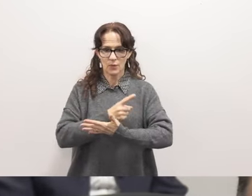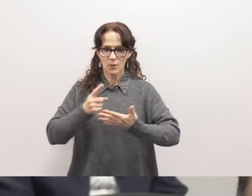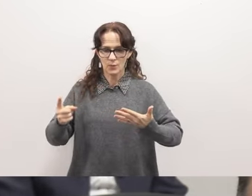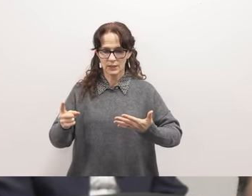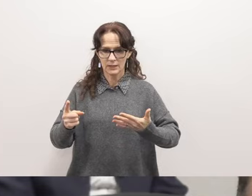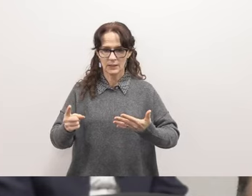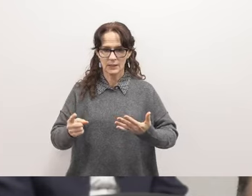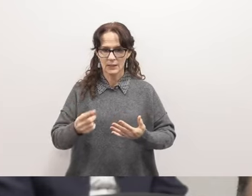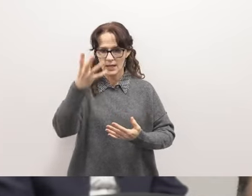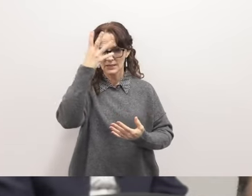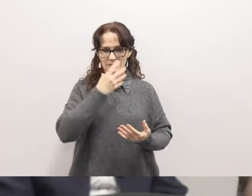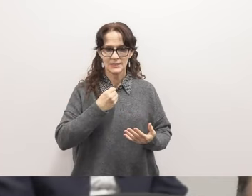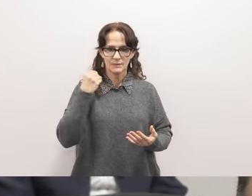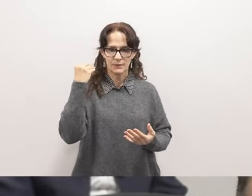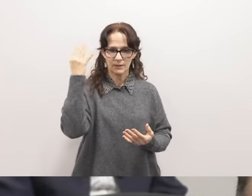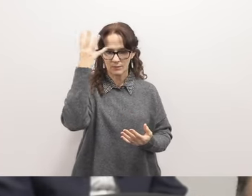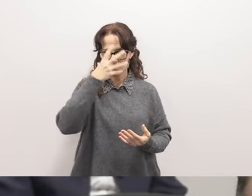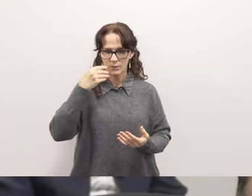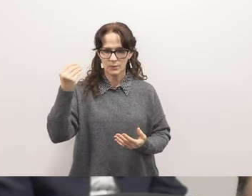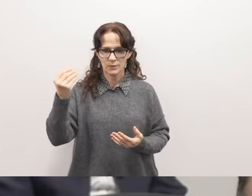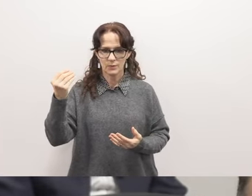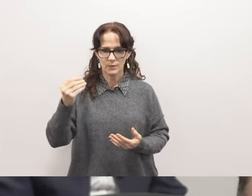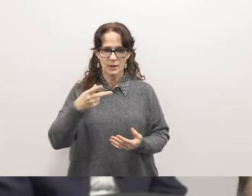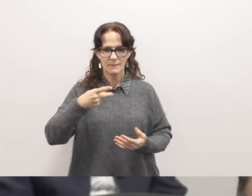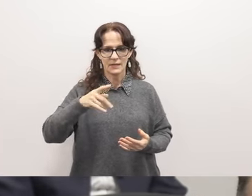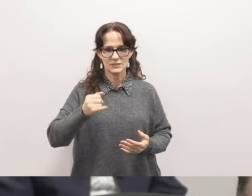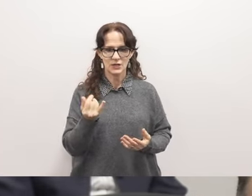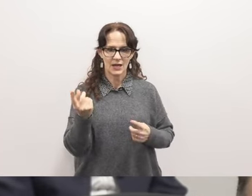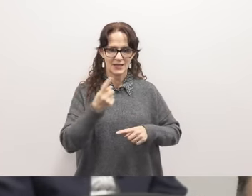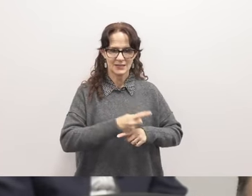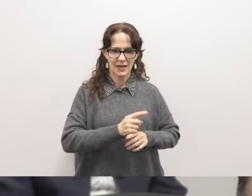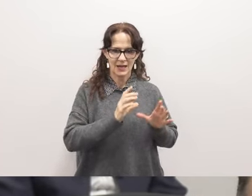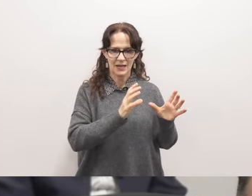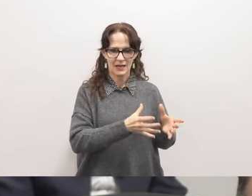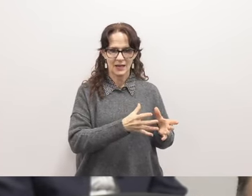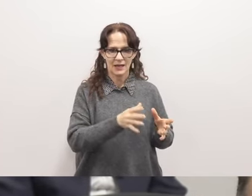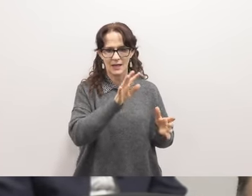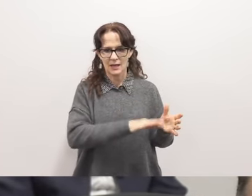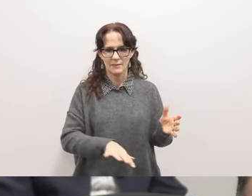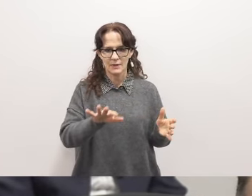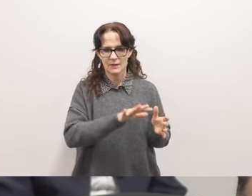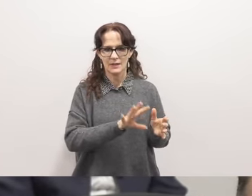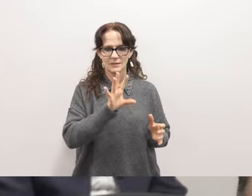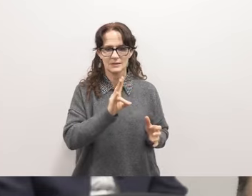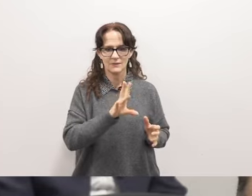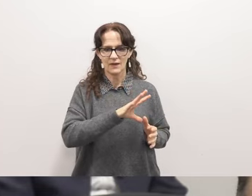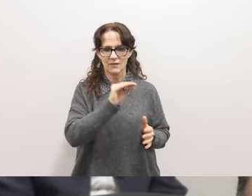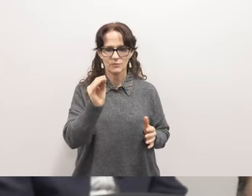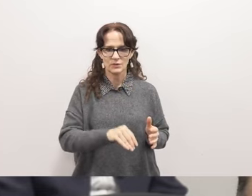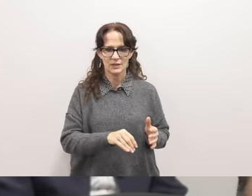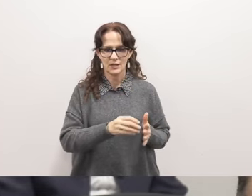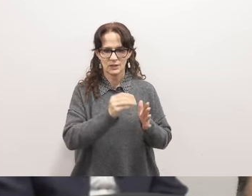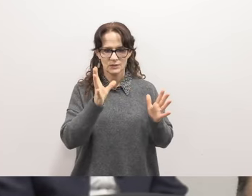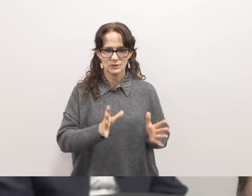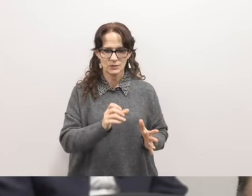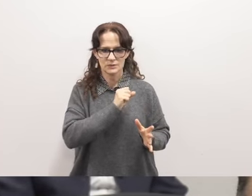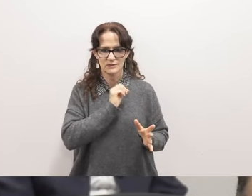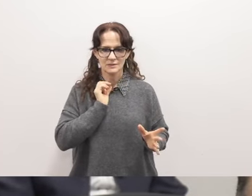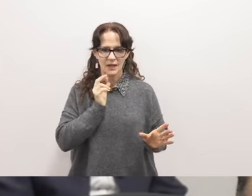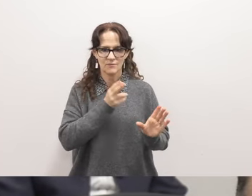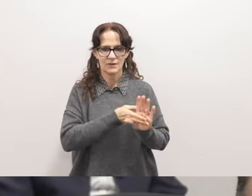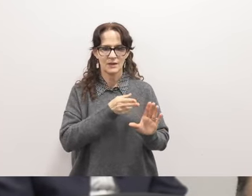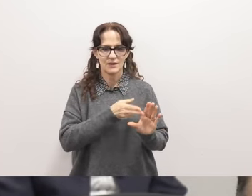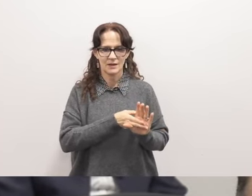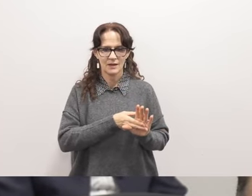as the sleeping beauty aka pj day that had an approximately 75 percent student and staff participation